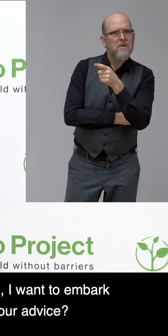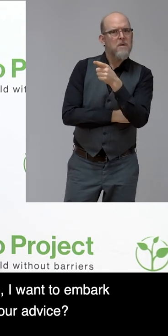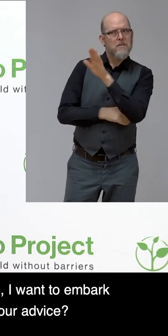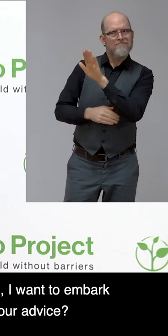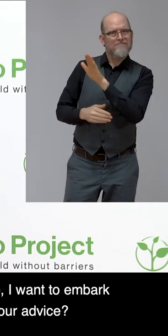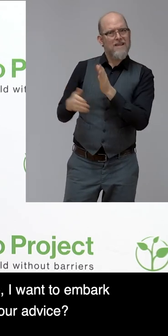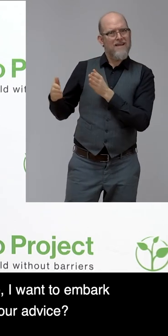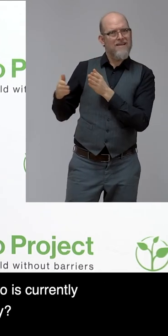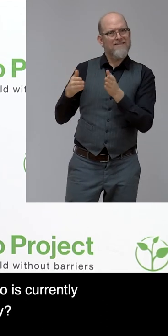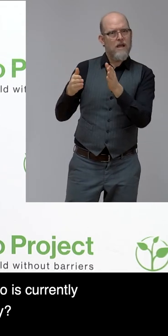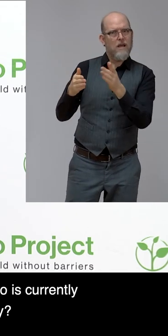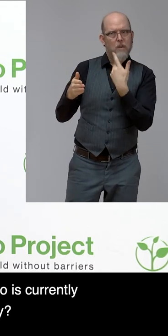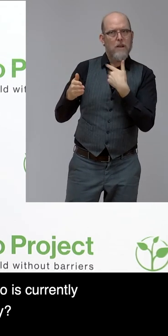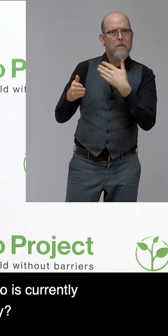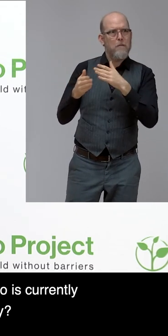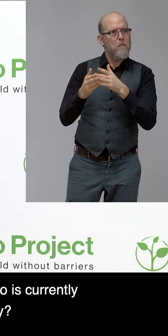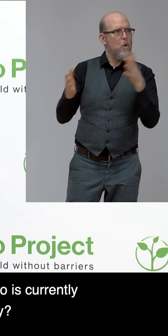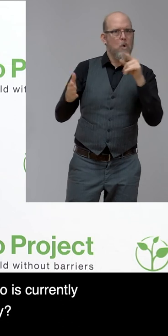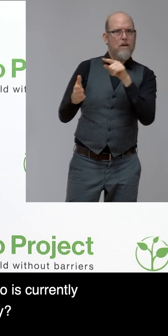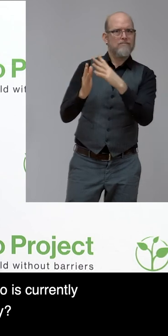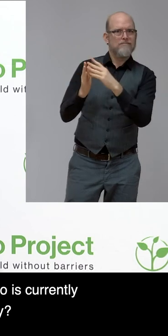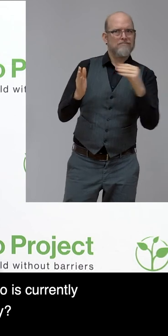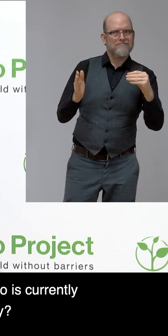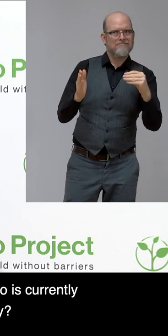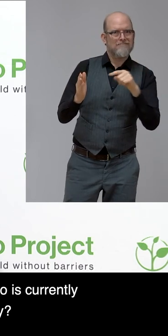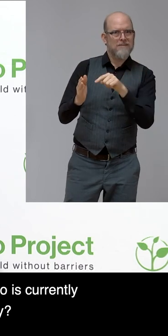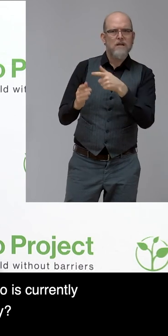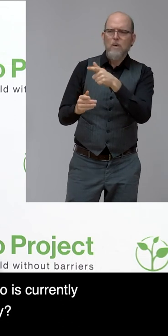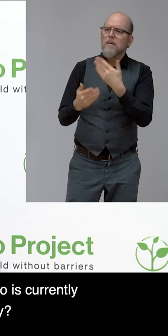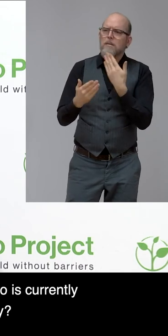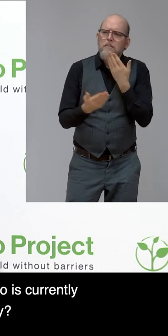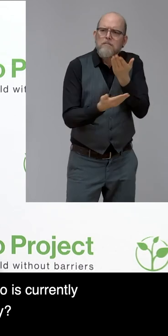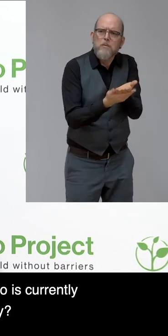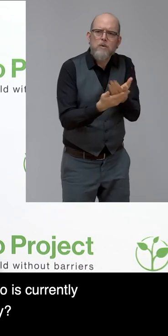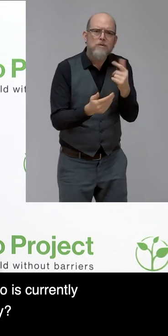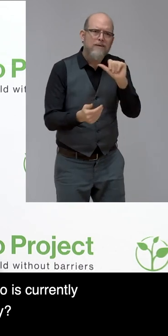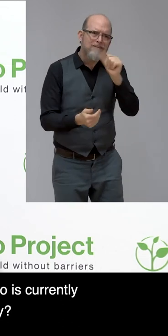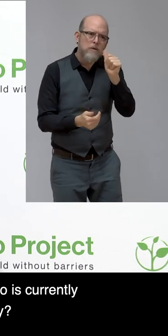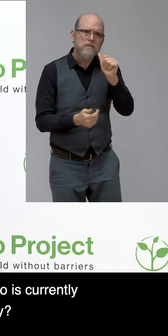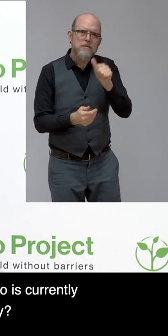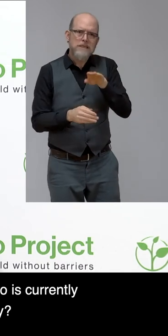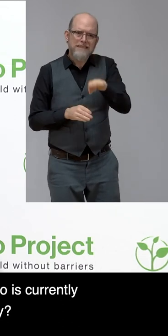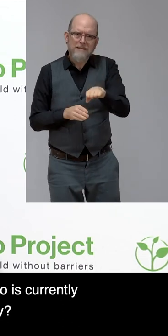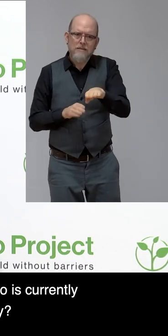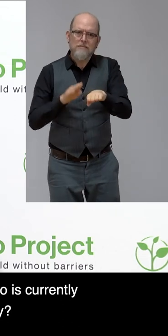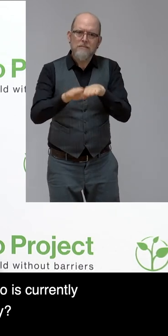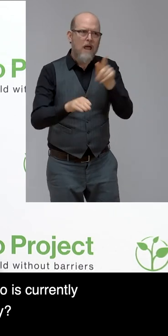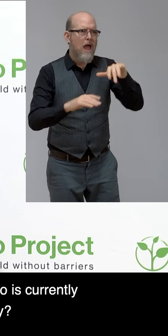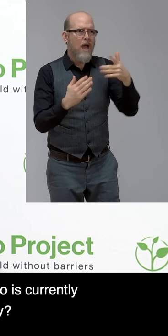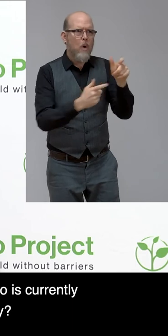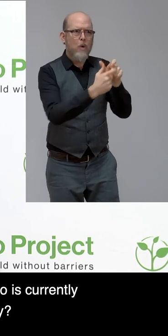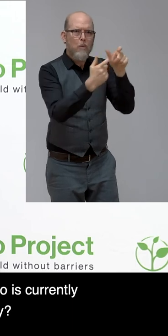What would be your advice? What would, what would be the first steps to take for someone who is currently motivated to, to start